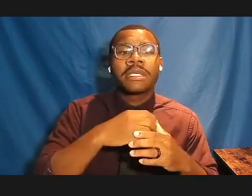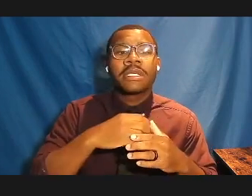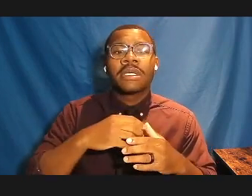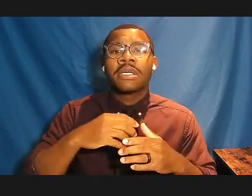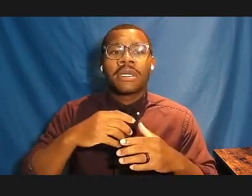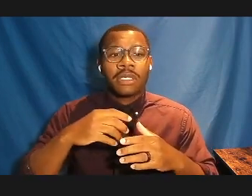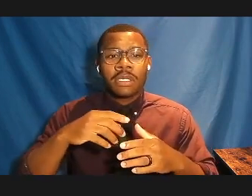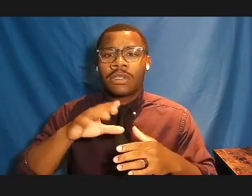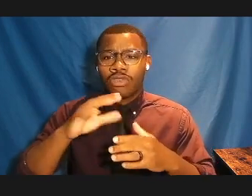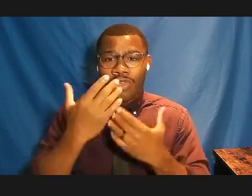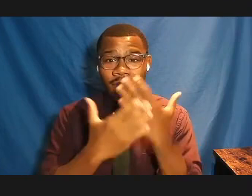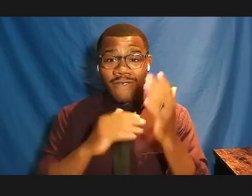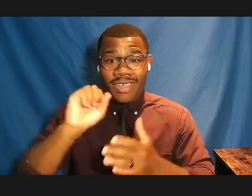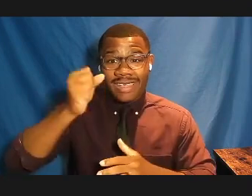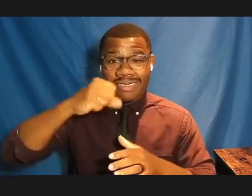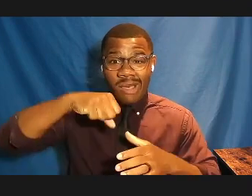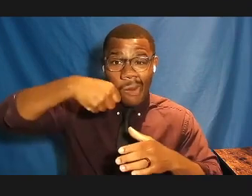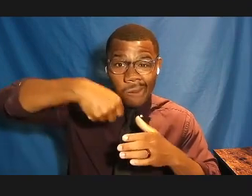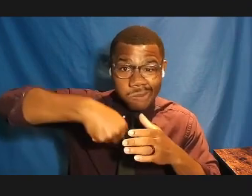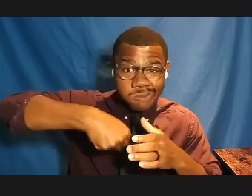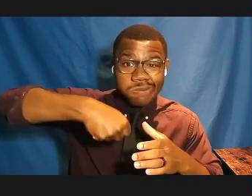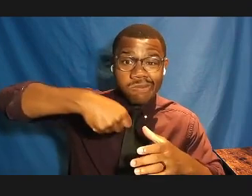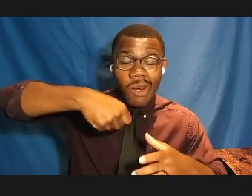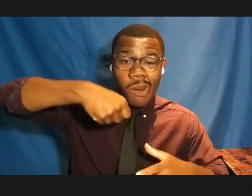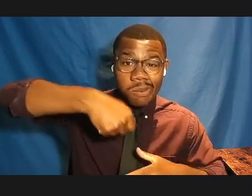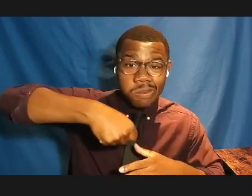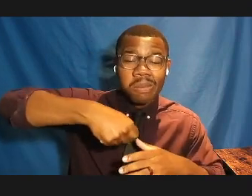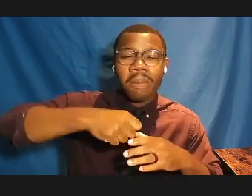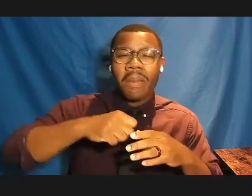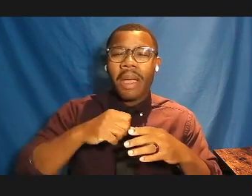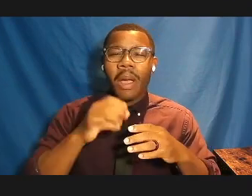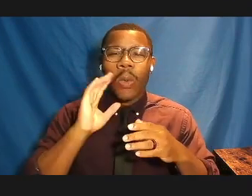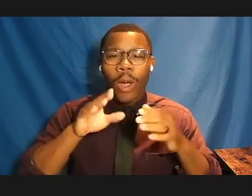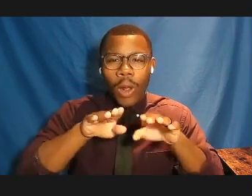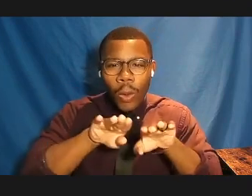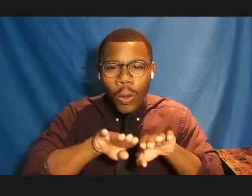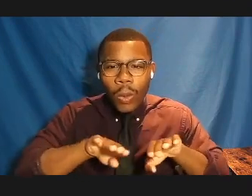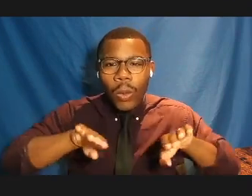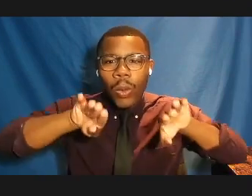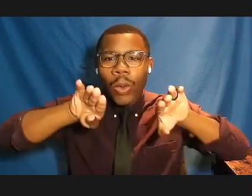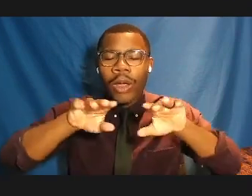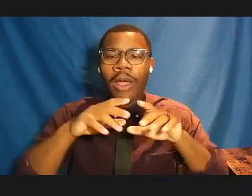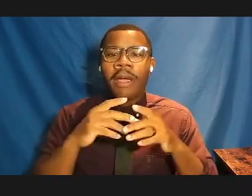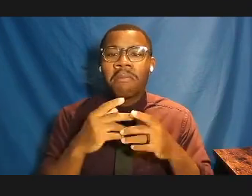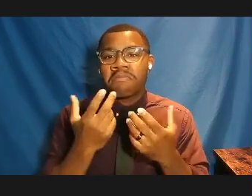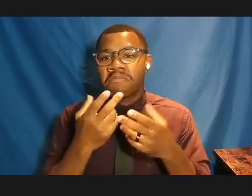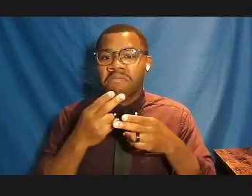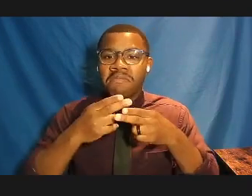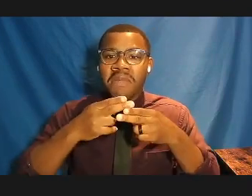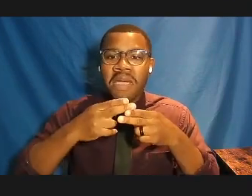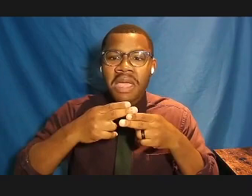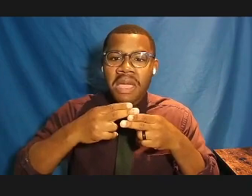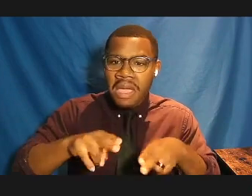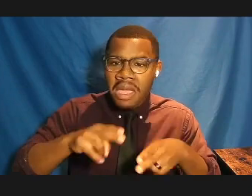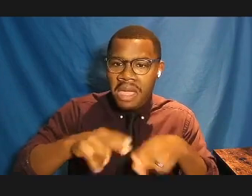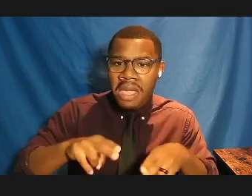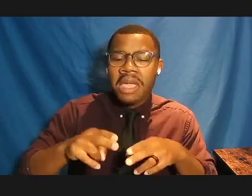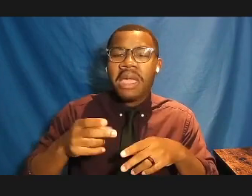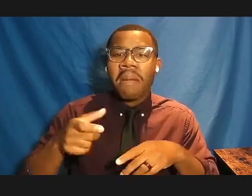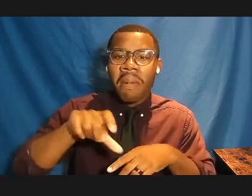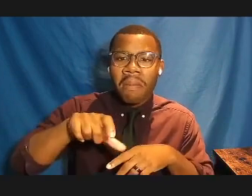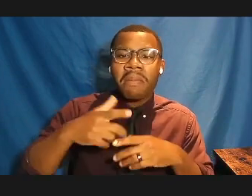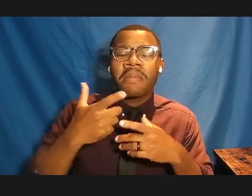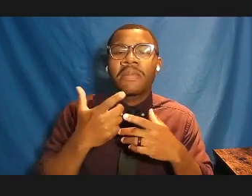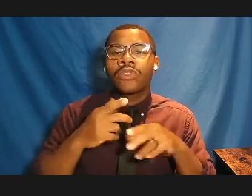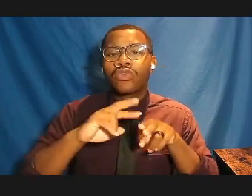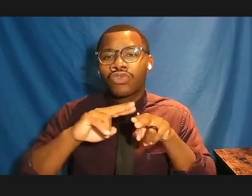what I call, when I used to teach cooking, a volcano. You break an egg in it. You might put a little bit of salt or a little oil. And then